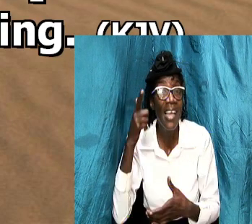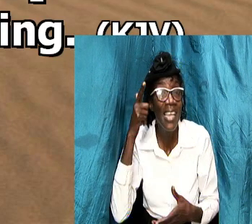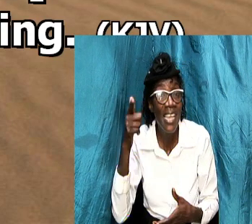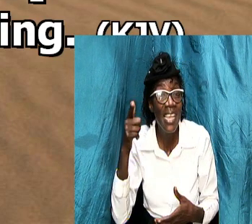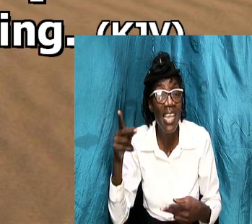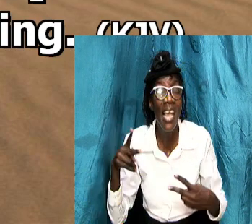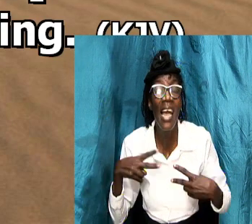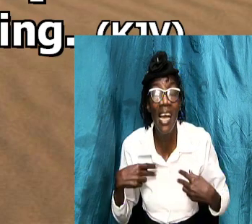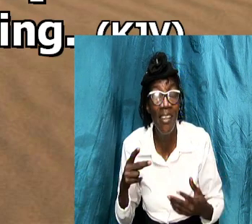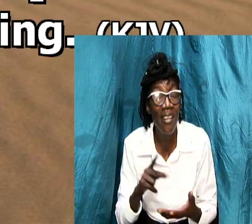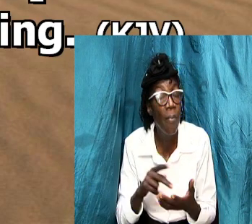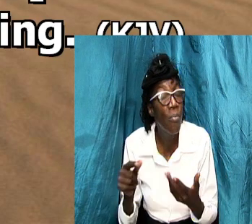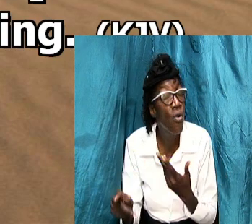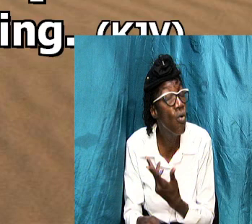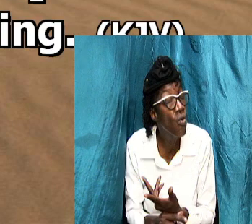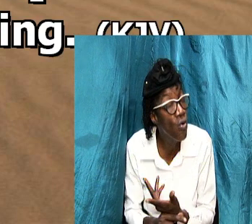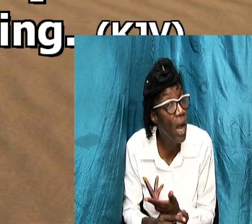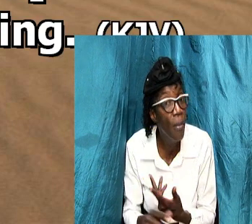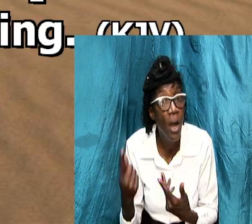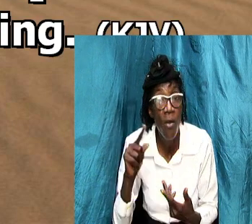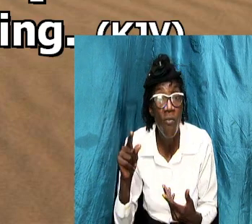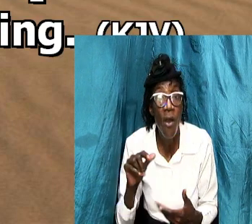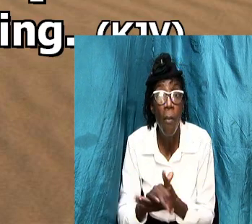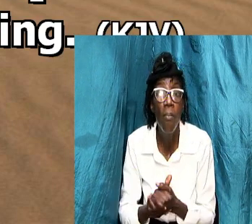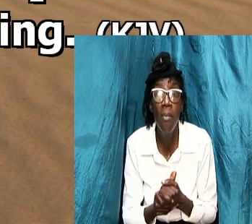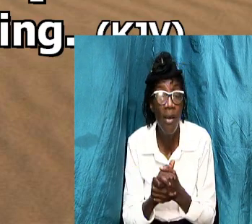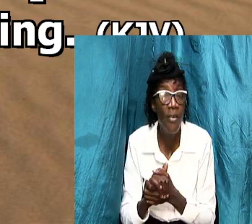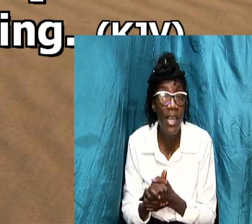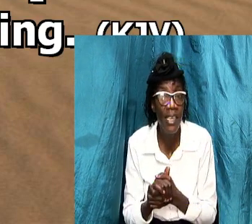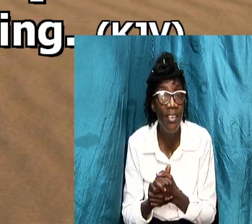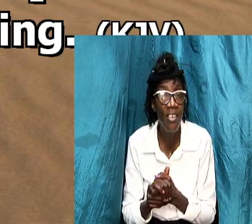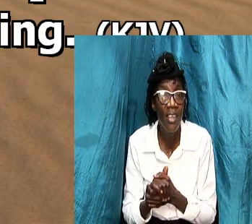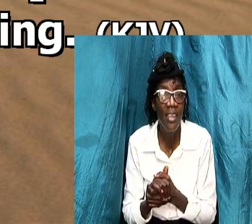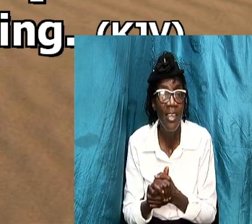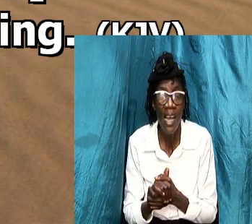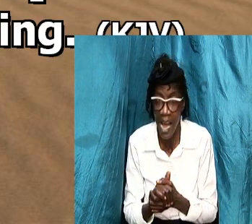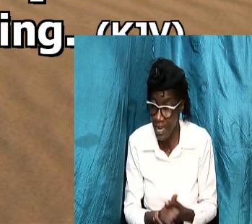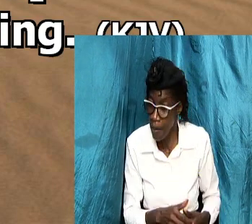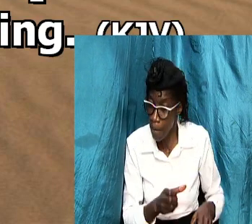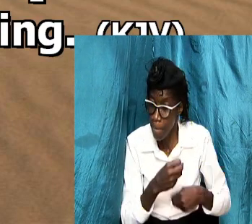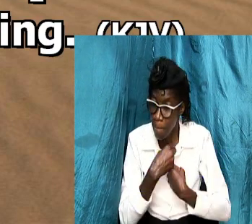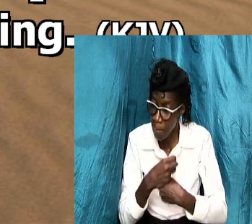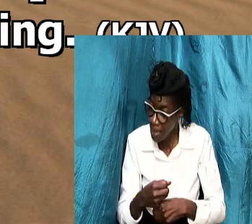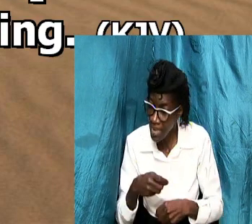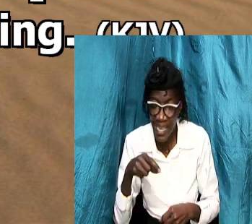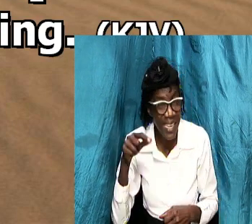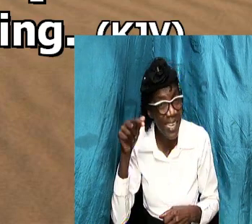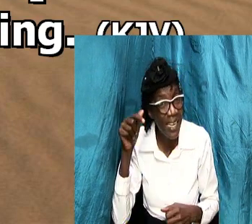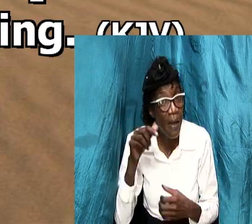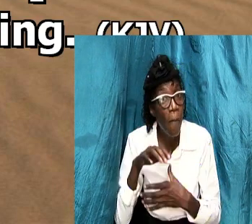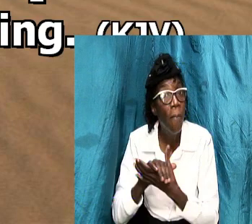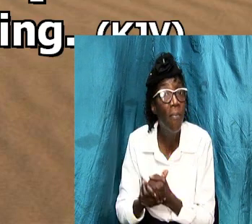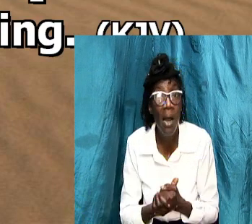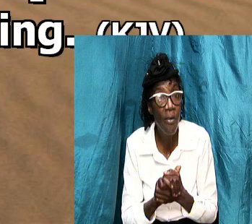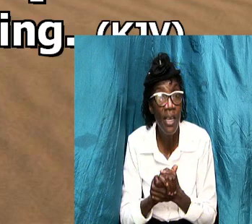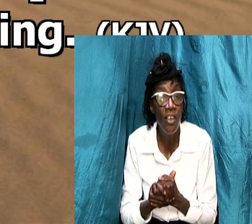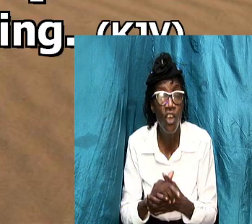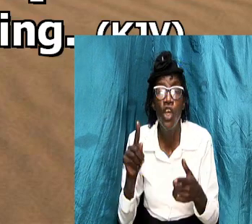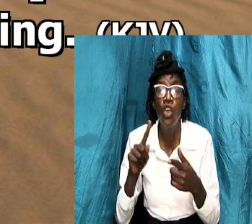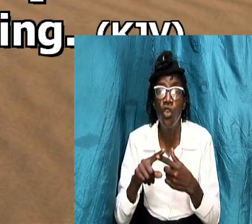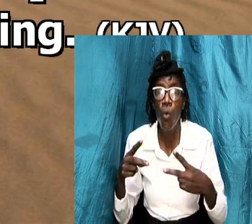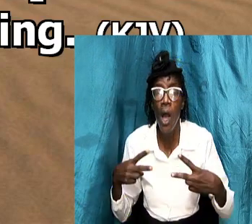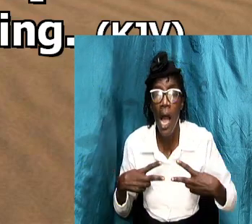program for marriage and he ordained it and in this case it is to have